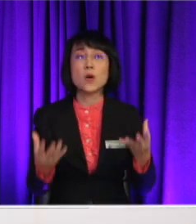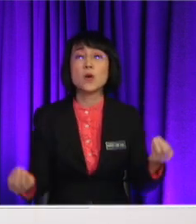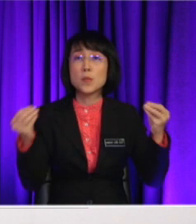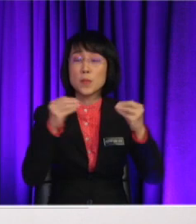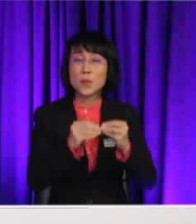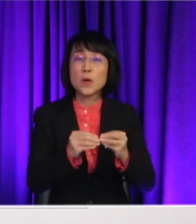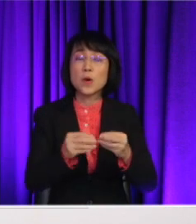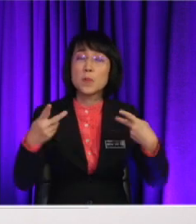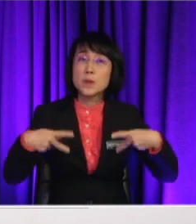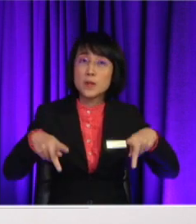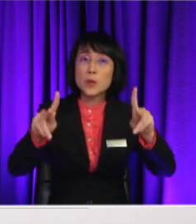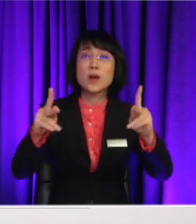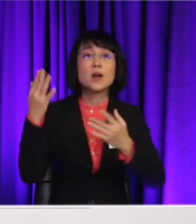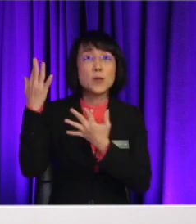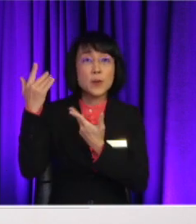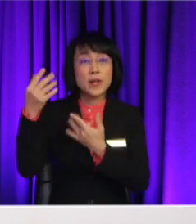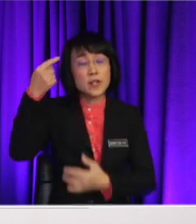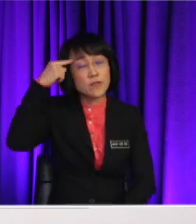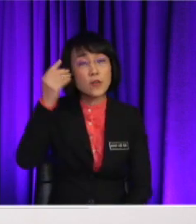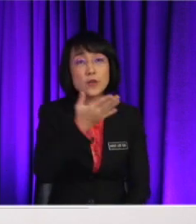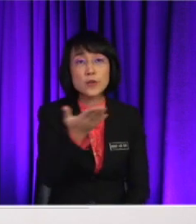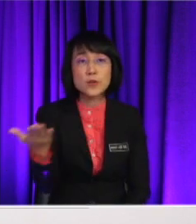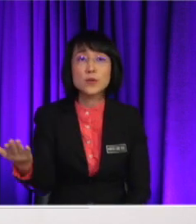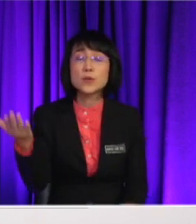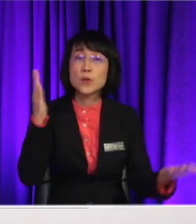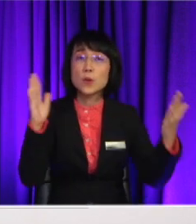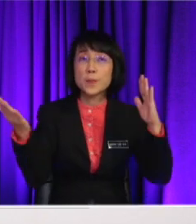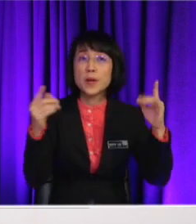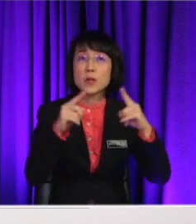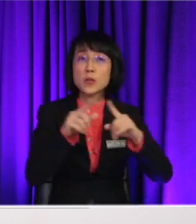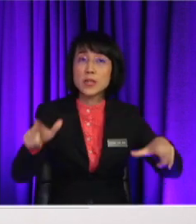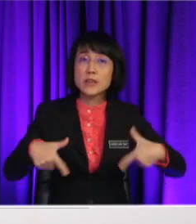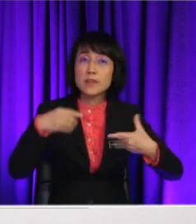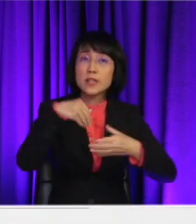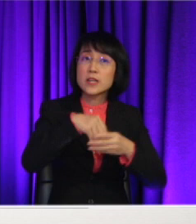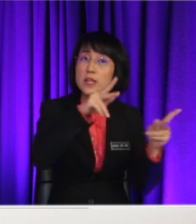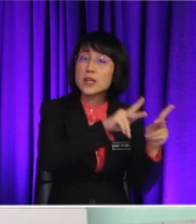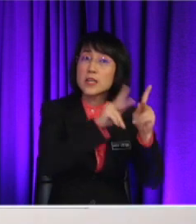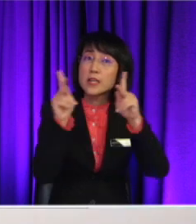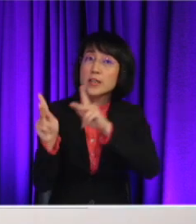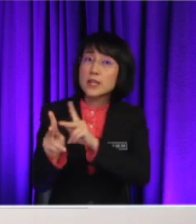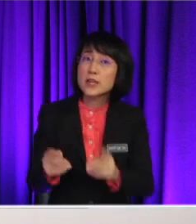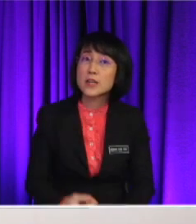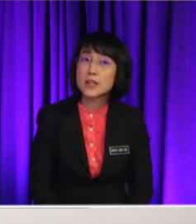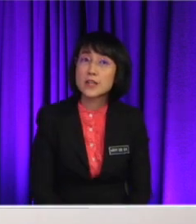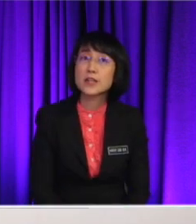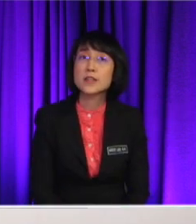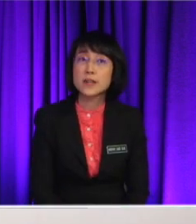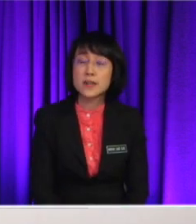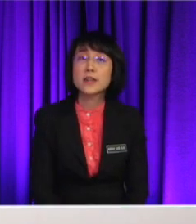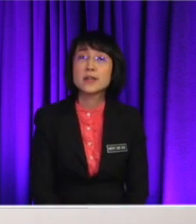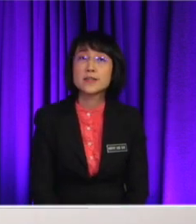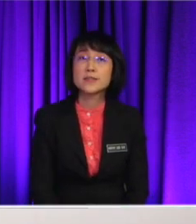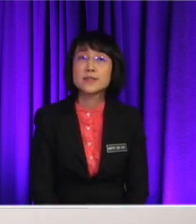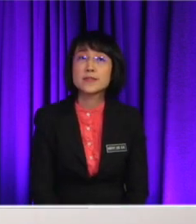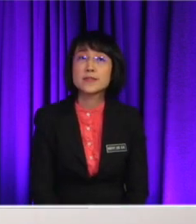to a countryside or village What's more is that you will find a wide variety of opportunities as well,